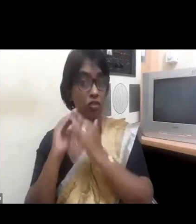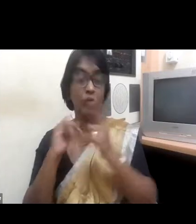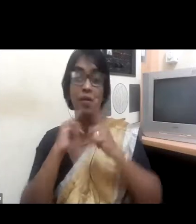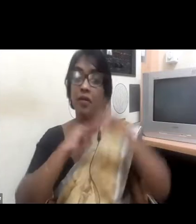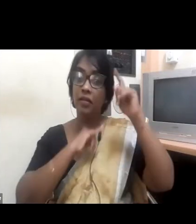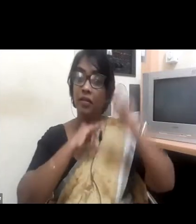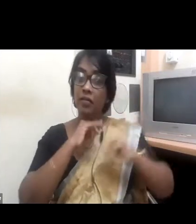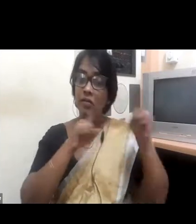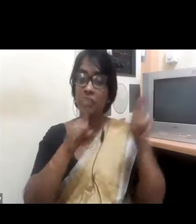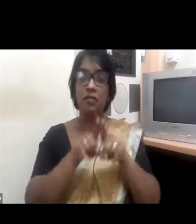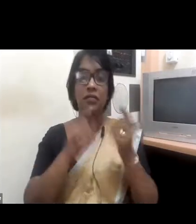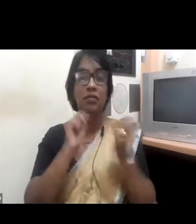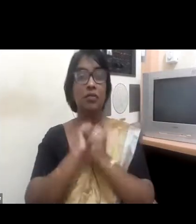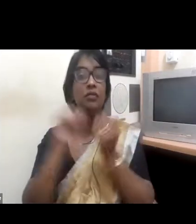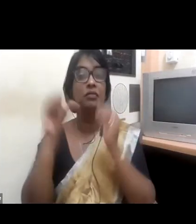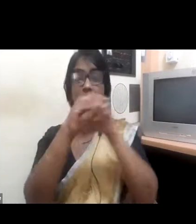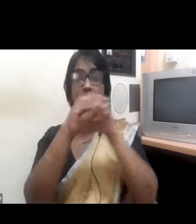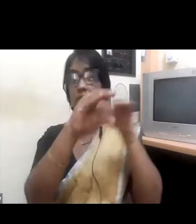context of business,